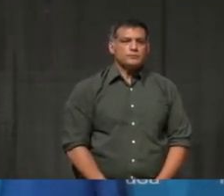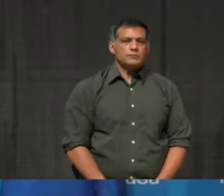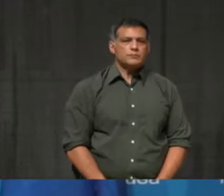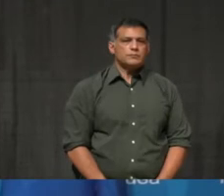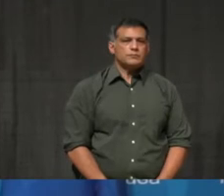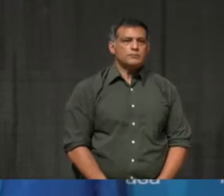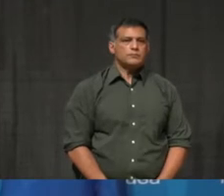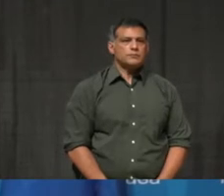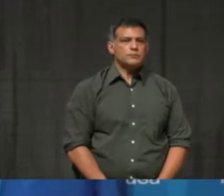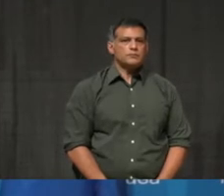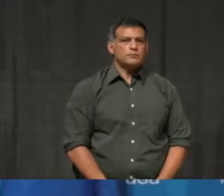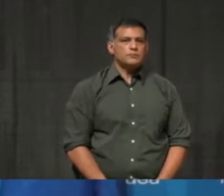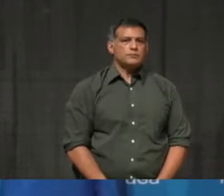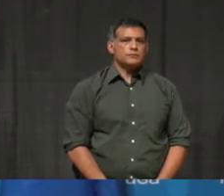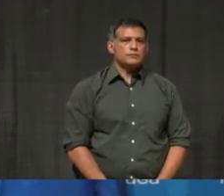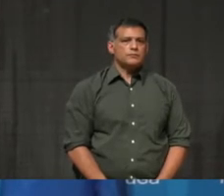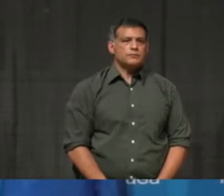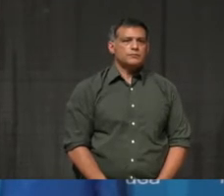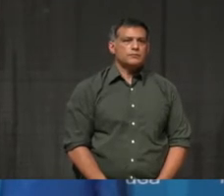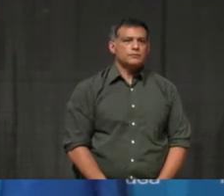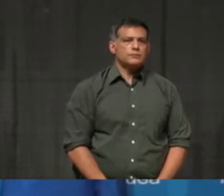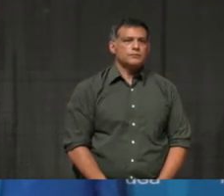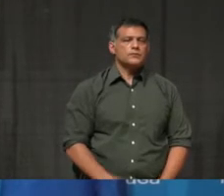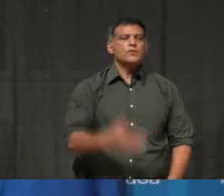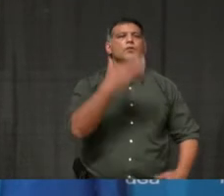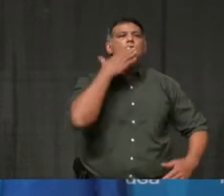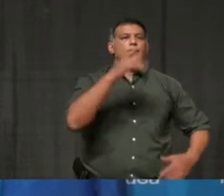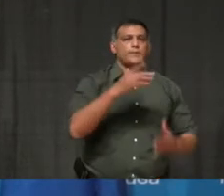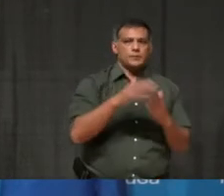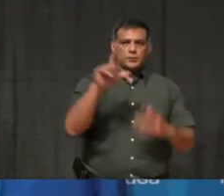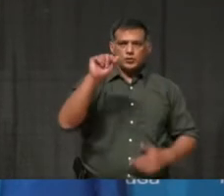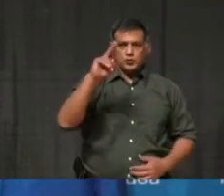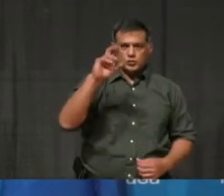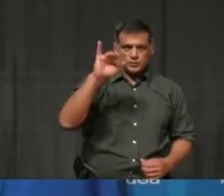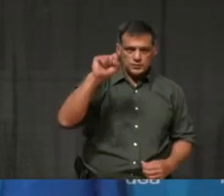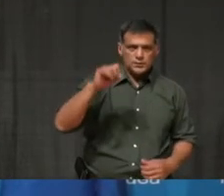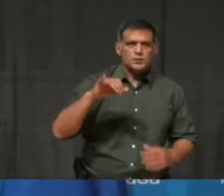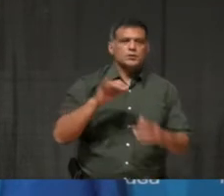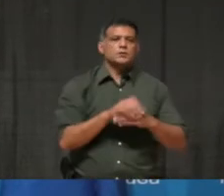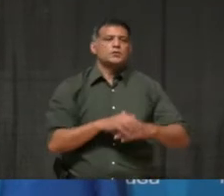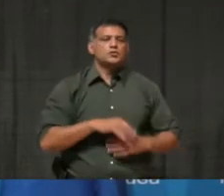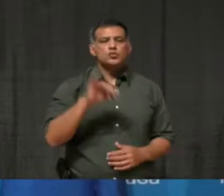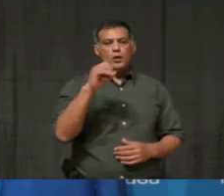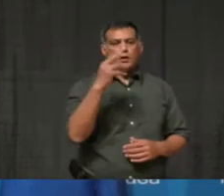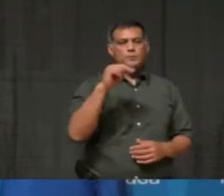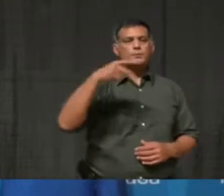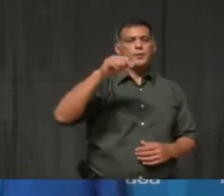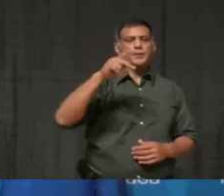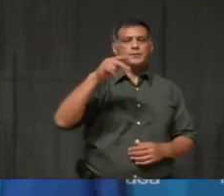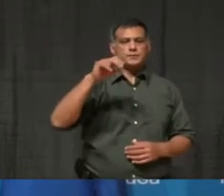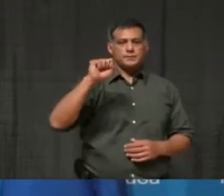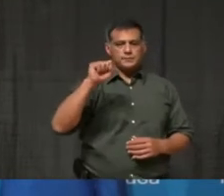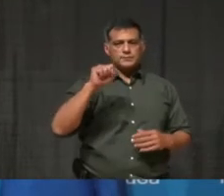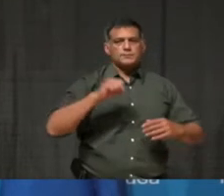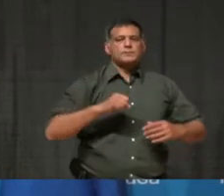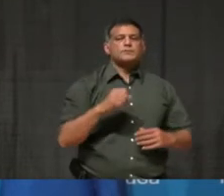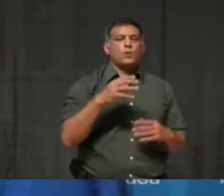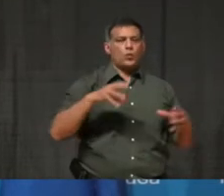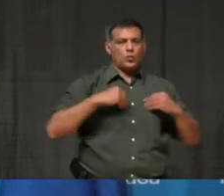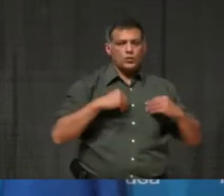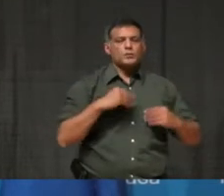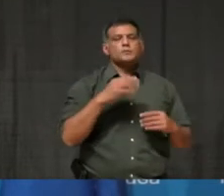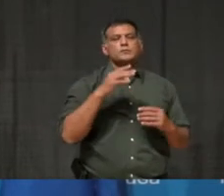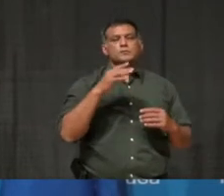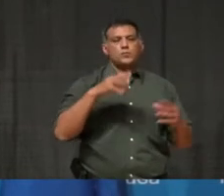Thank you so much, Louis. And now I'd like to invite up John Pappas, the owner of the Crooked Queue in Mississauga, also in Lakeshore. John